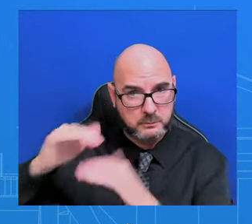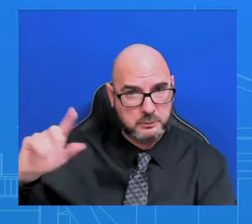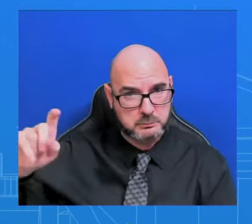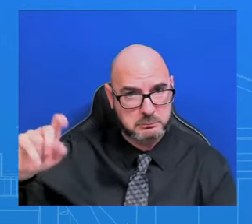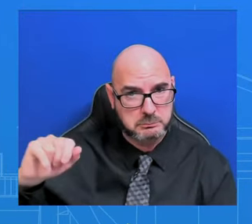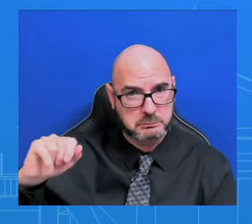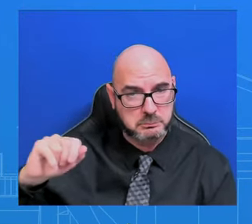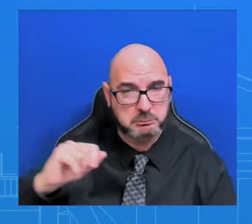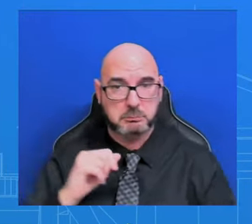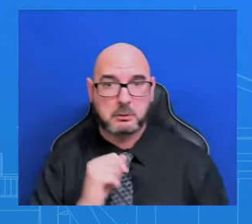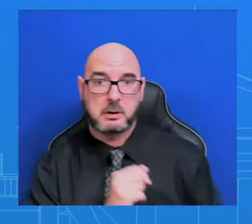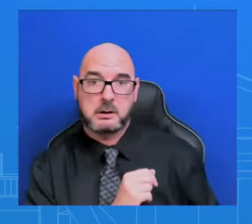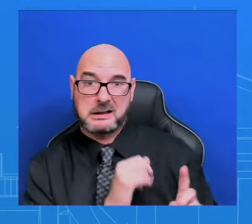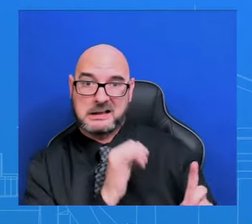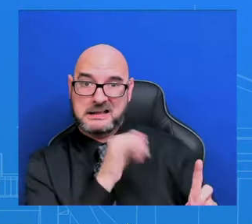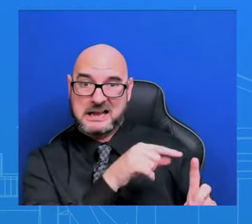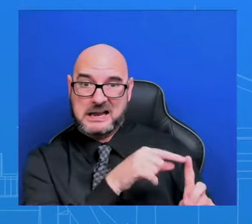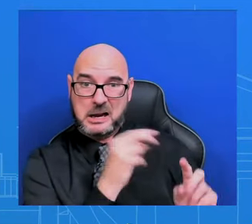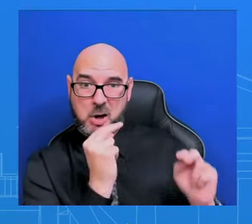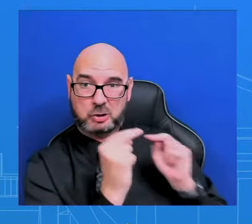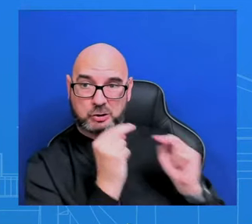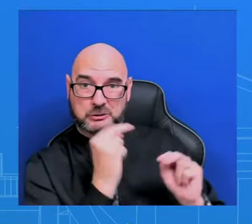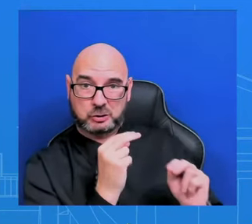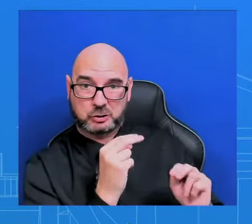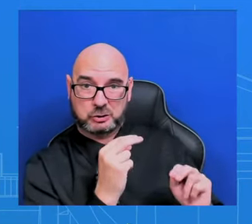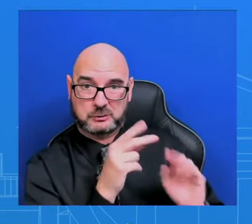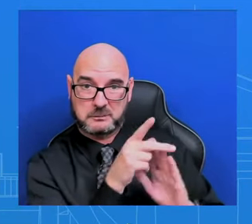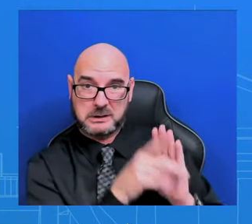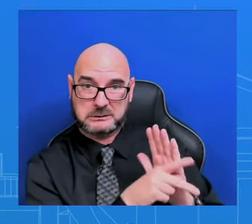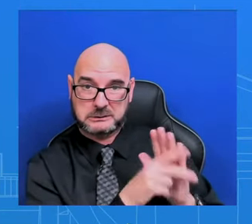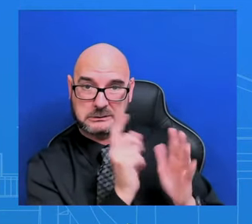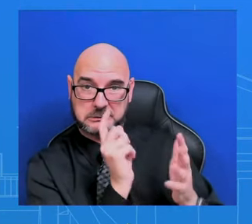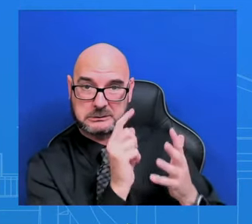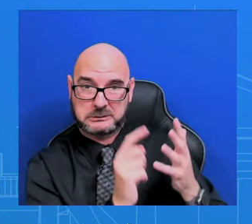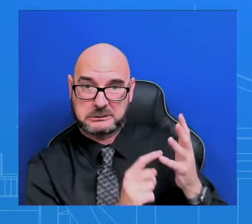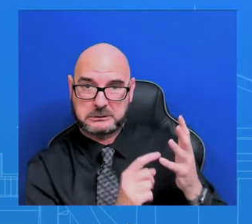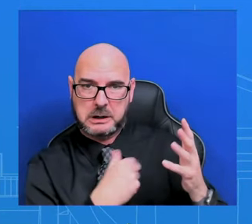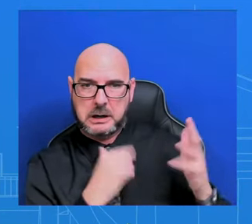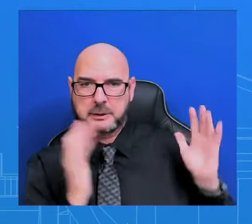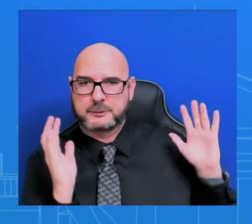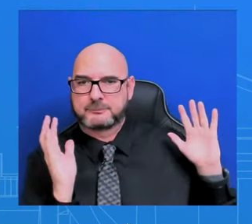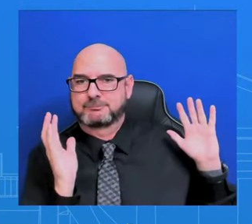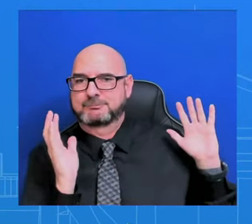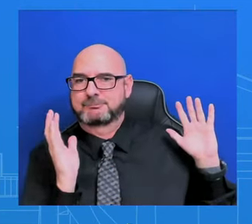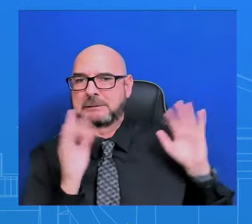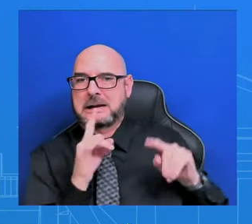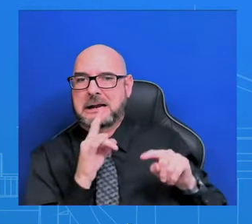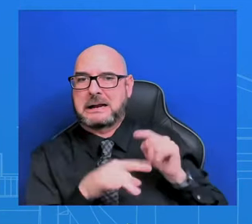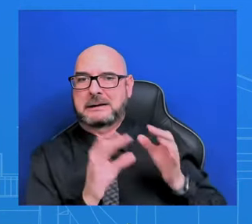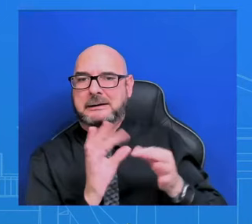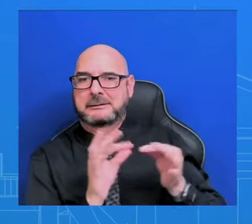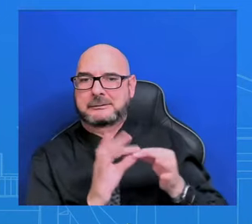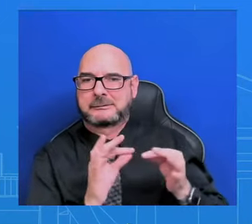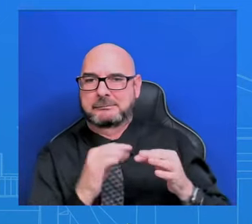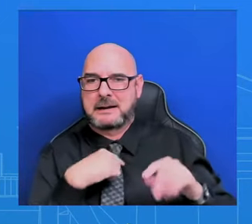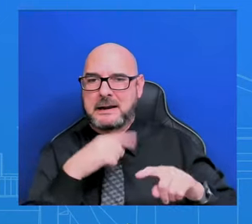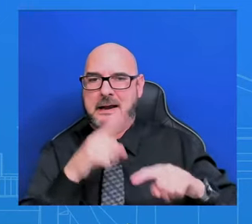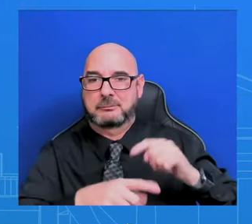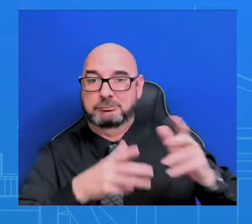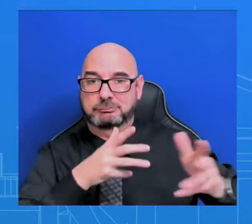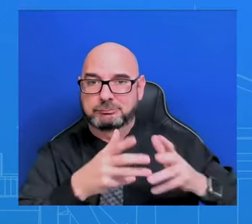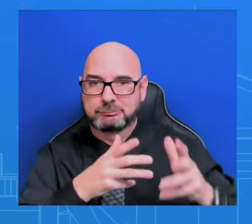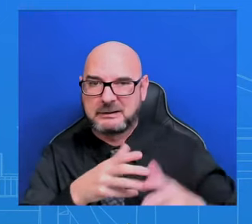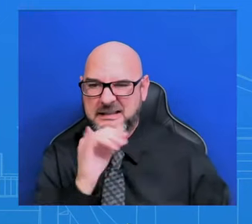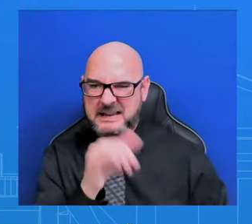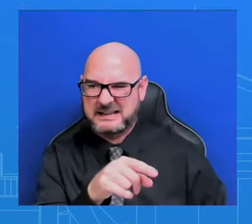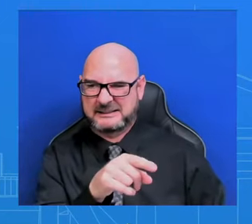policy discussions, or even the funding component of the discussions. Just not going to do that from here. Can't negotiate from the podium because we want to make sure that they have,